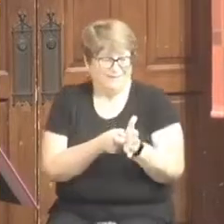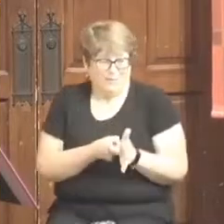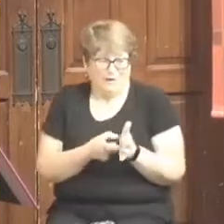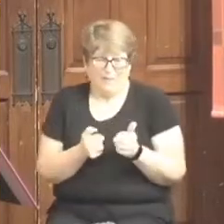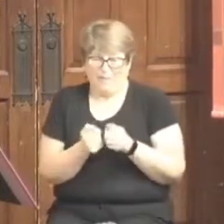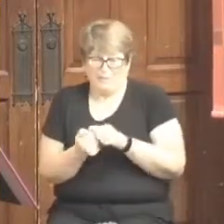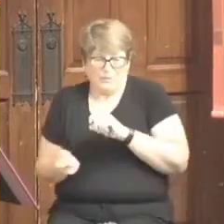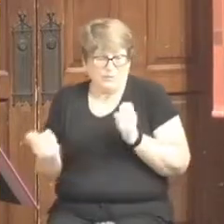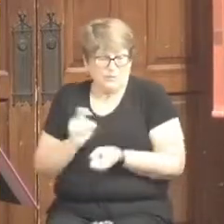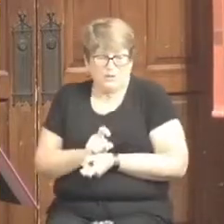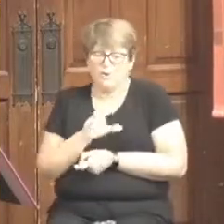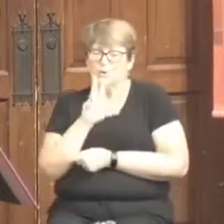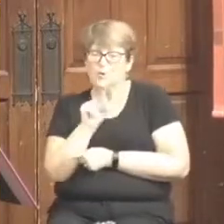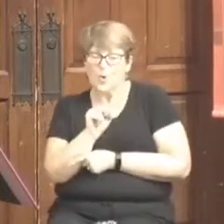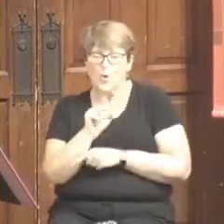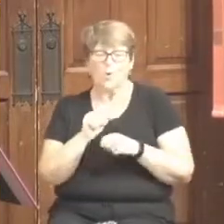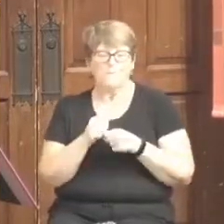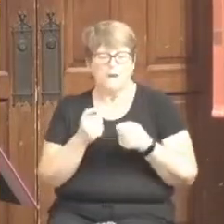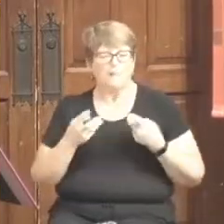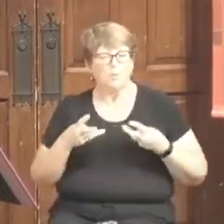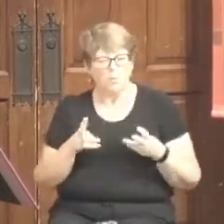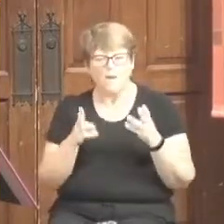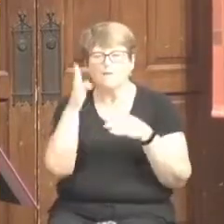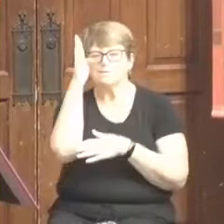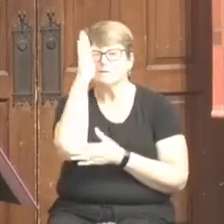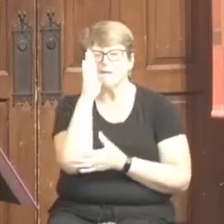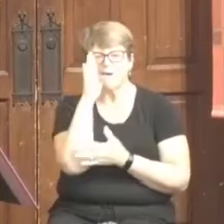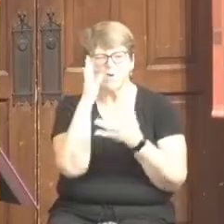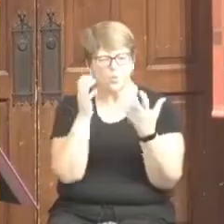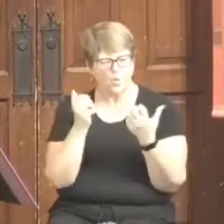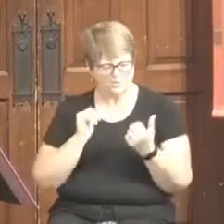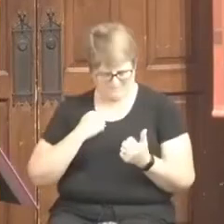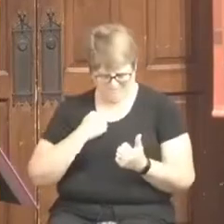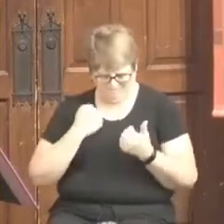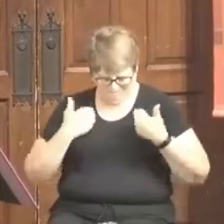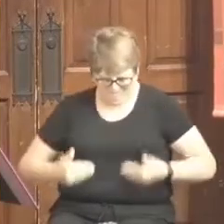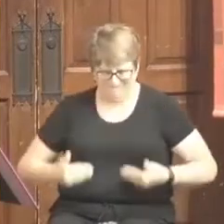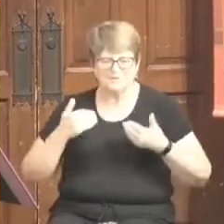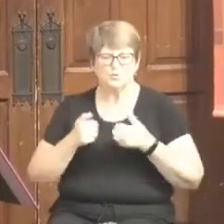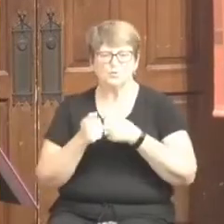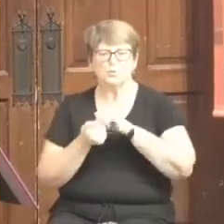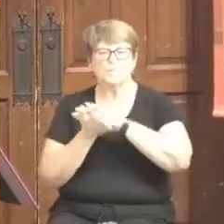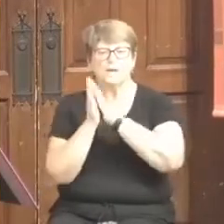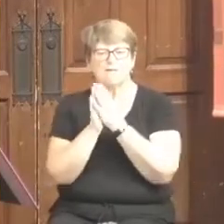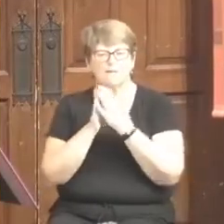the ways that God wants us to become Christ in the midst of them.